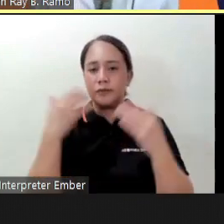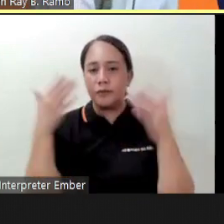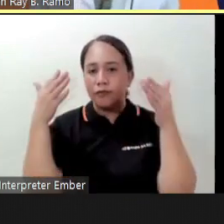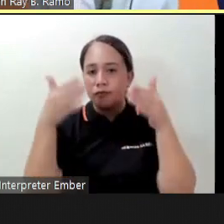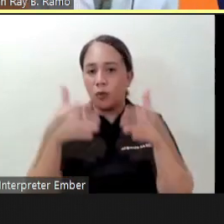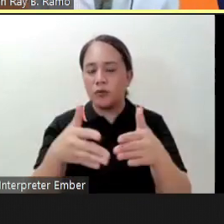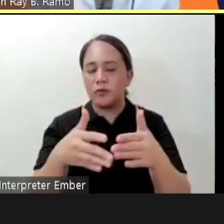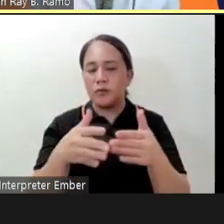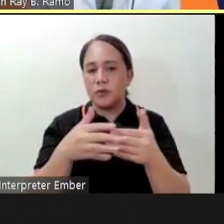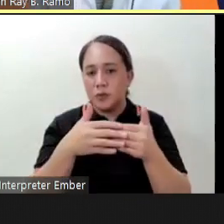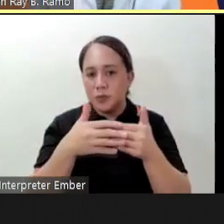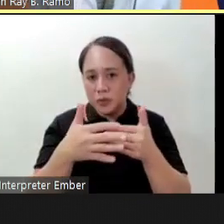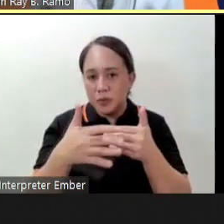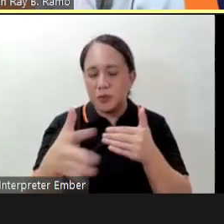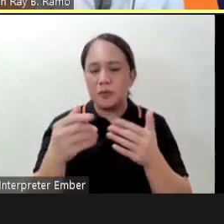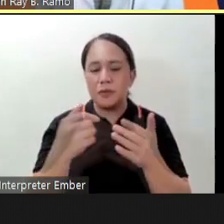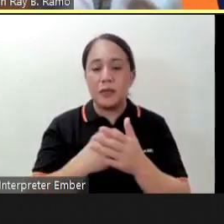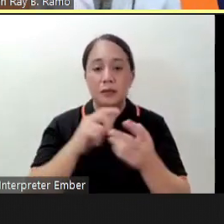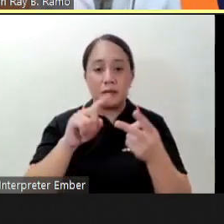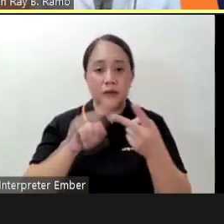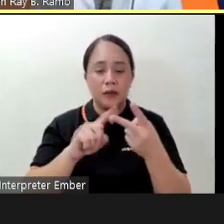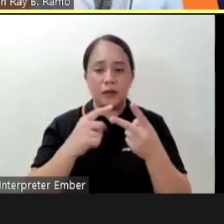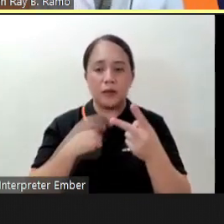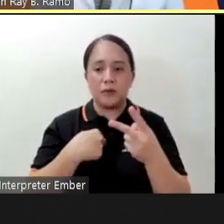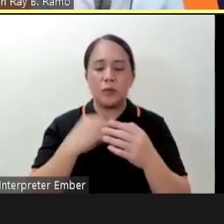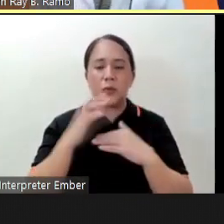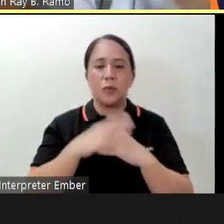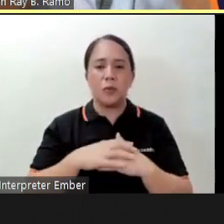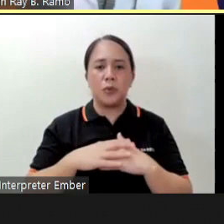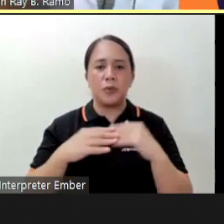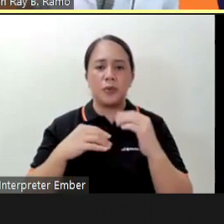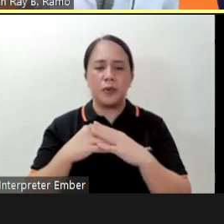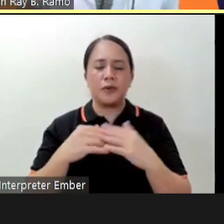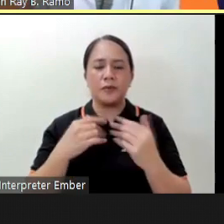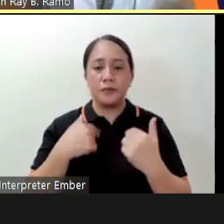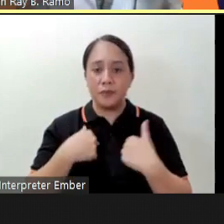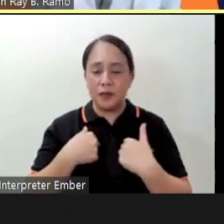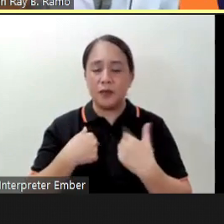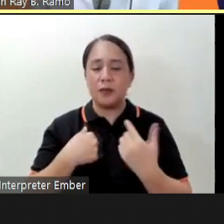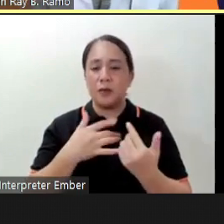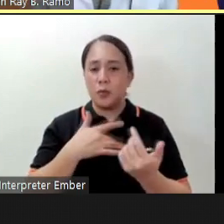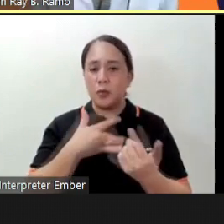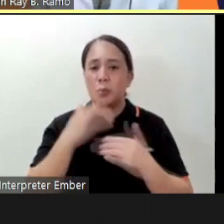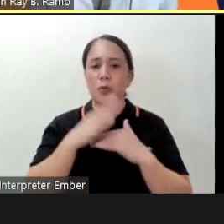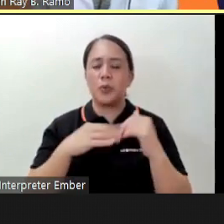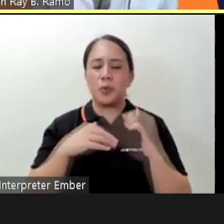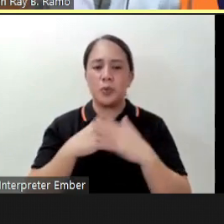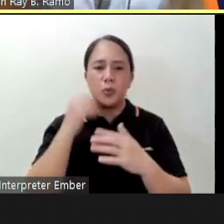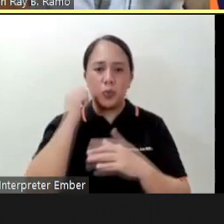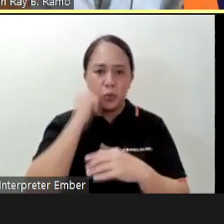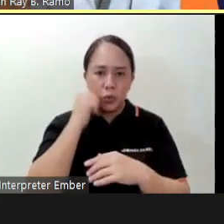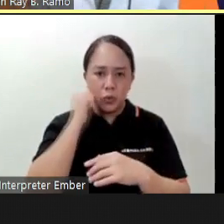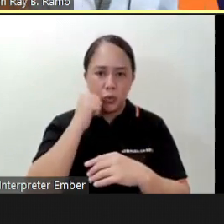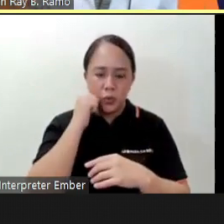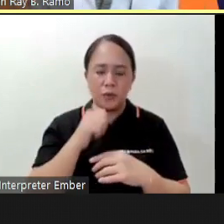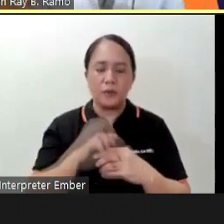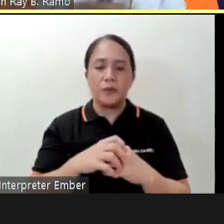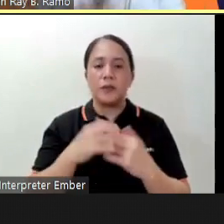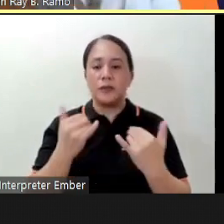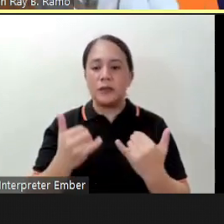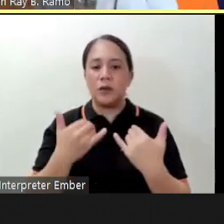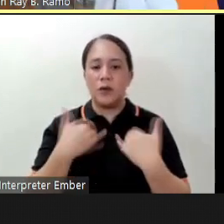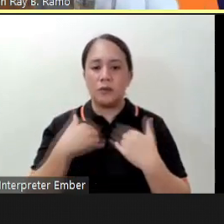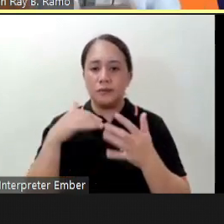longer periods of time the second one is comfort I make sure that I'm comfortable at all times especially when